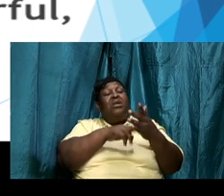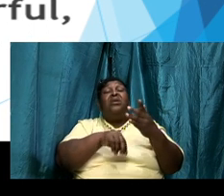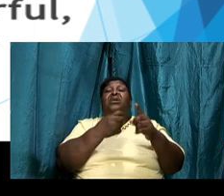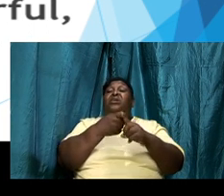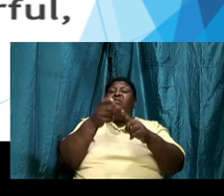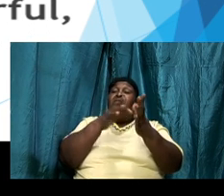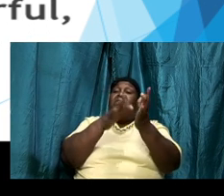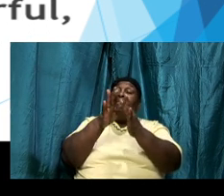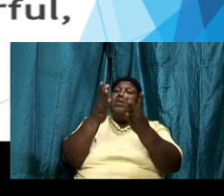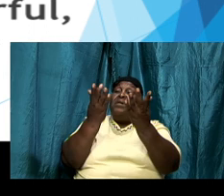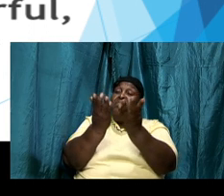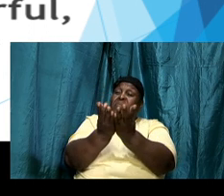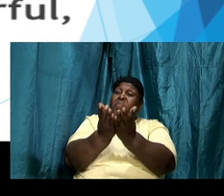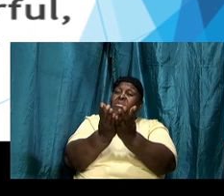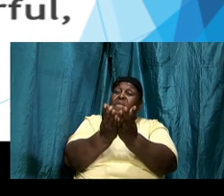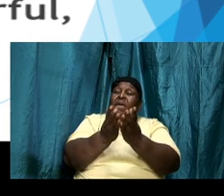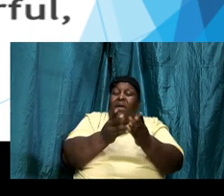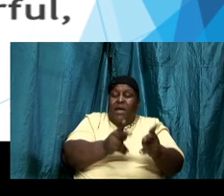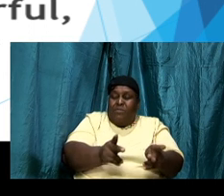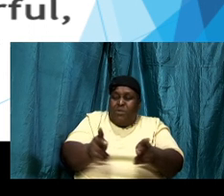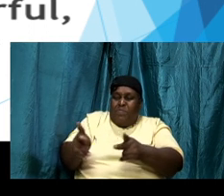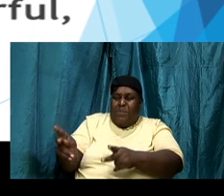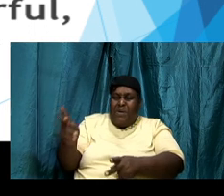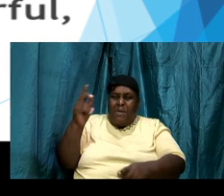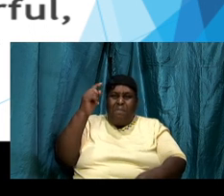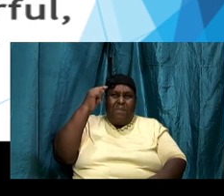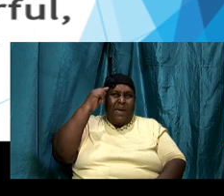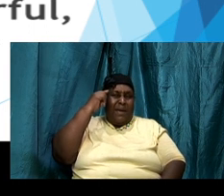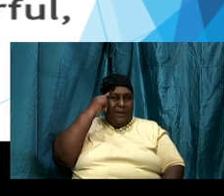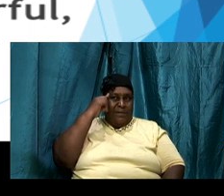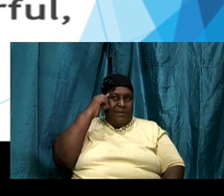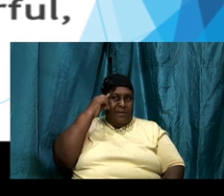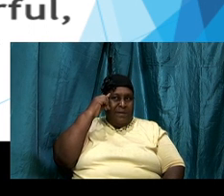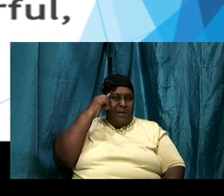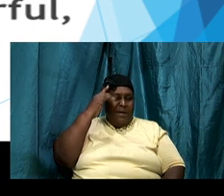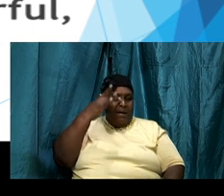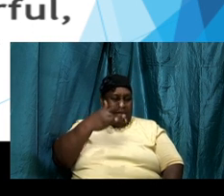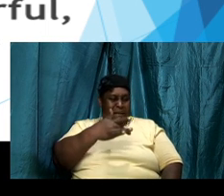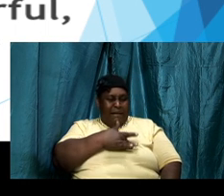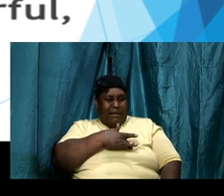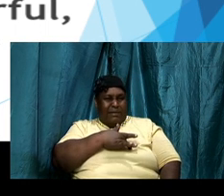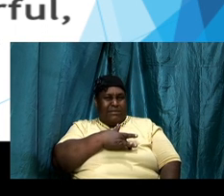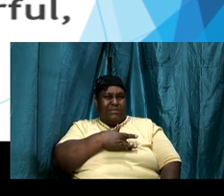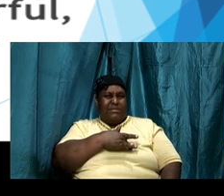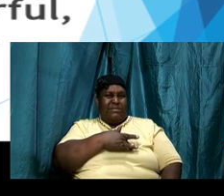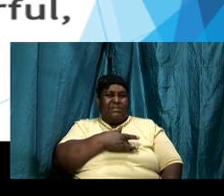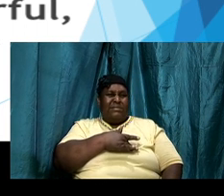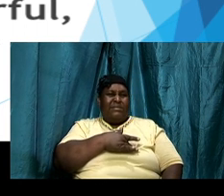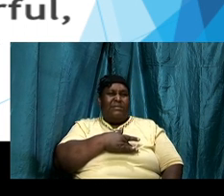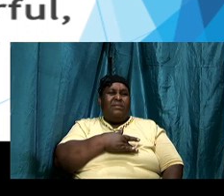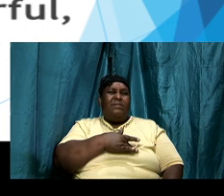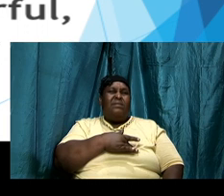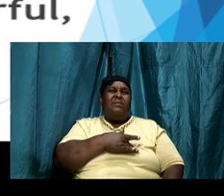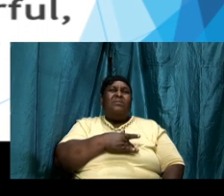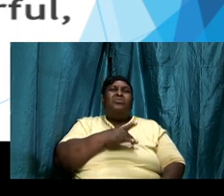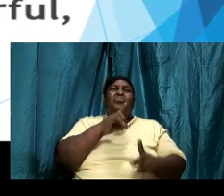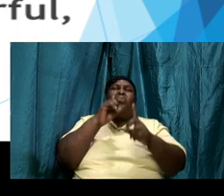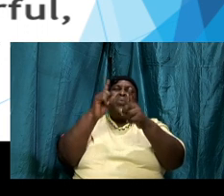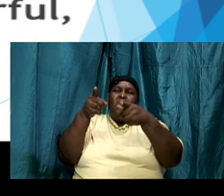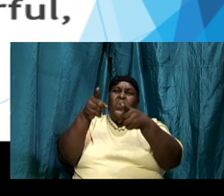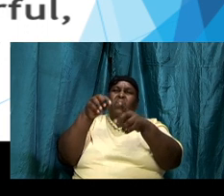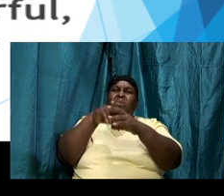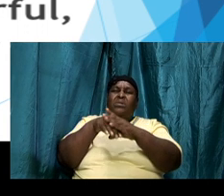and to prepare our minds and our hearts to then go into